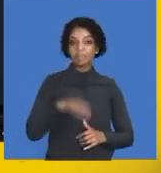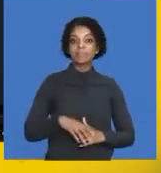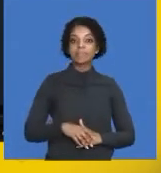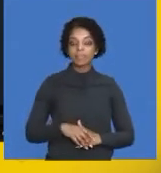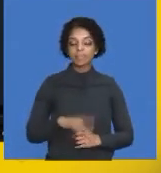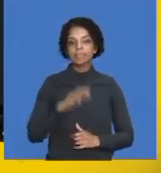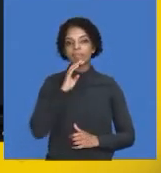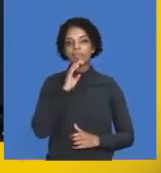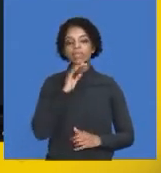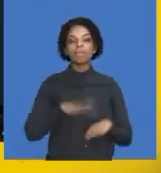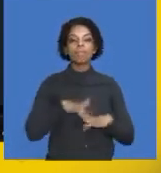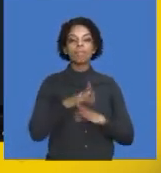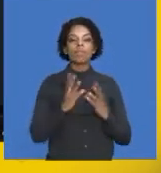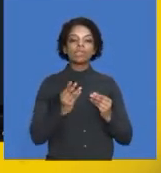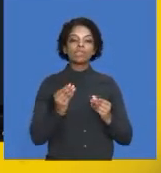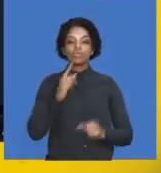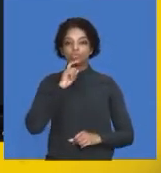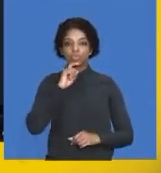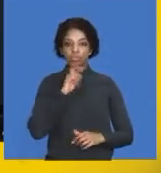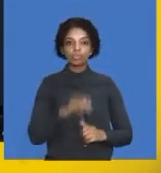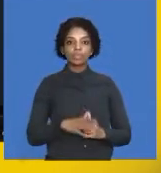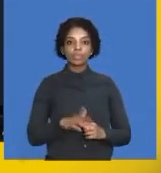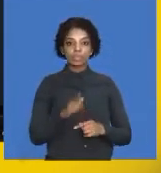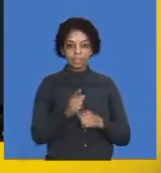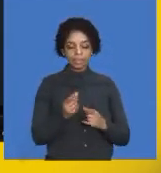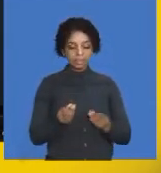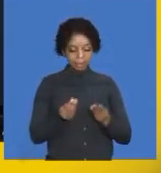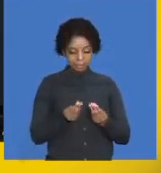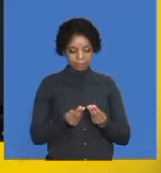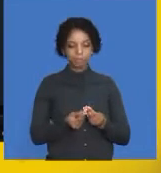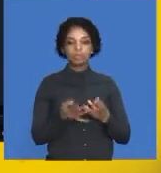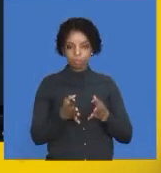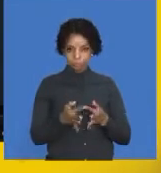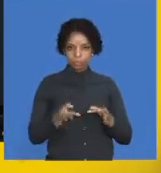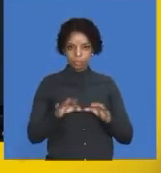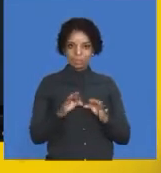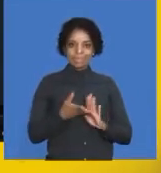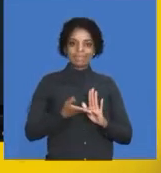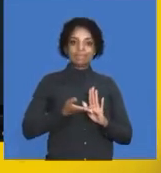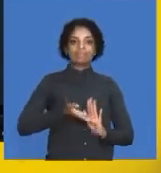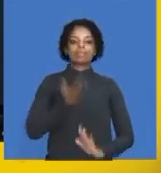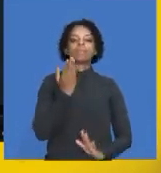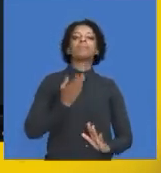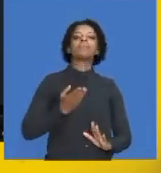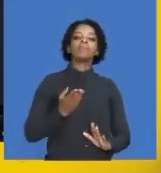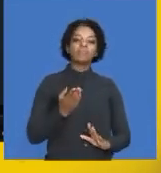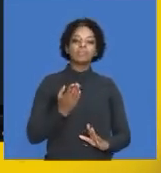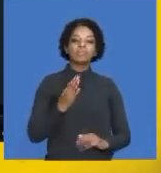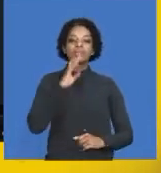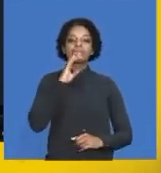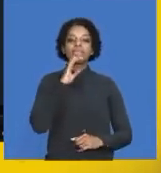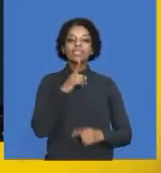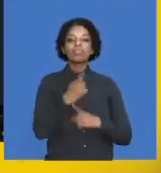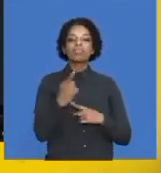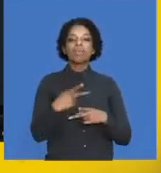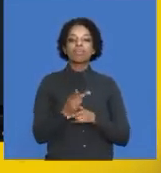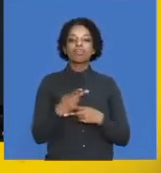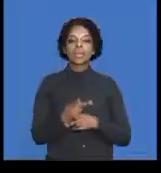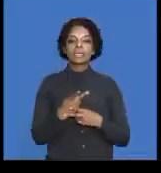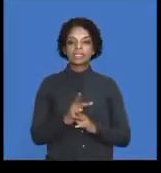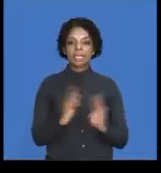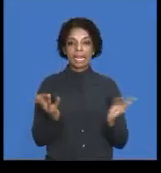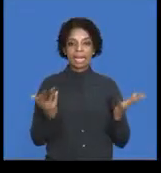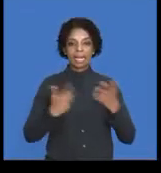use more material. So, those are variable costs. What happens to them? They vary with your levels of production. Then you get your fixed